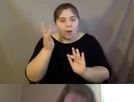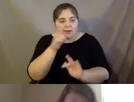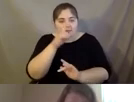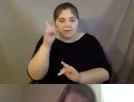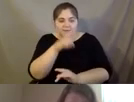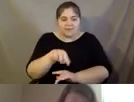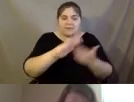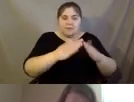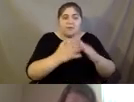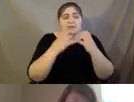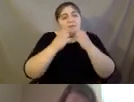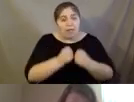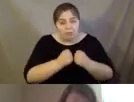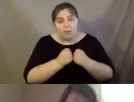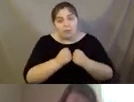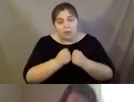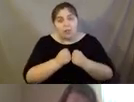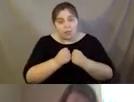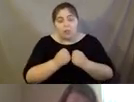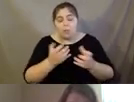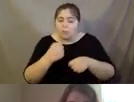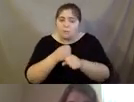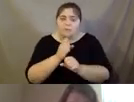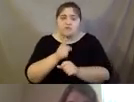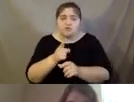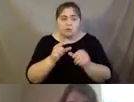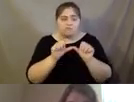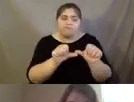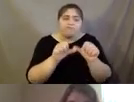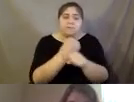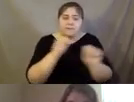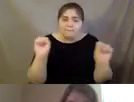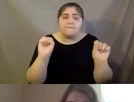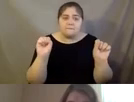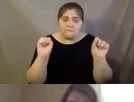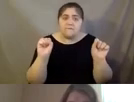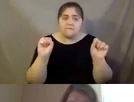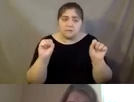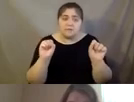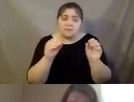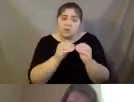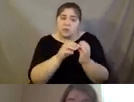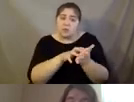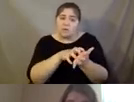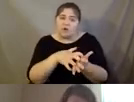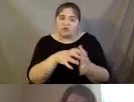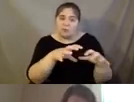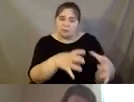valued to us that we want to make sure they stay safe being in that more vulnerable population.